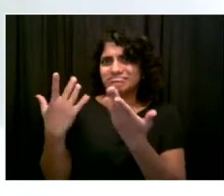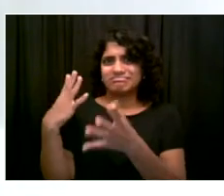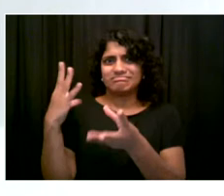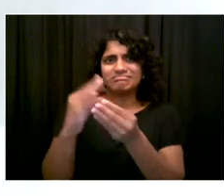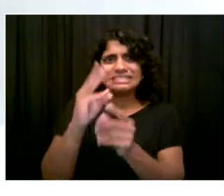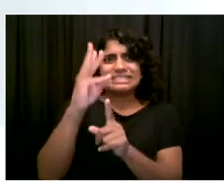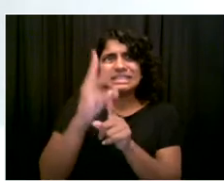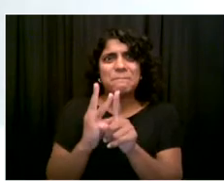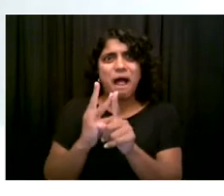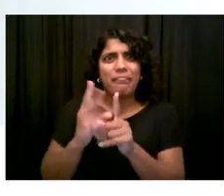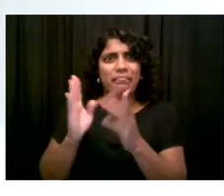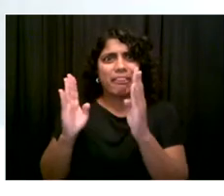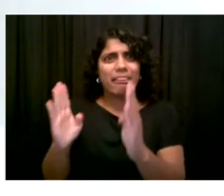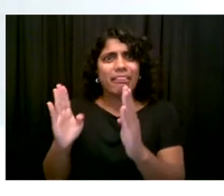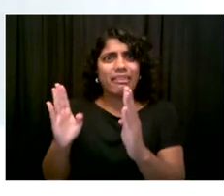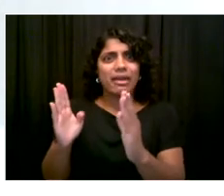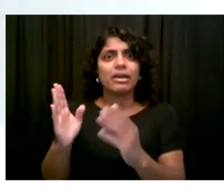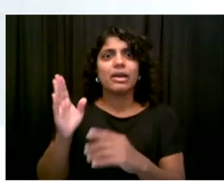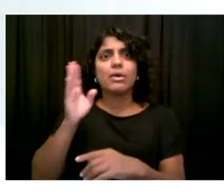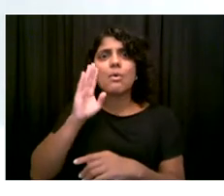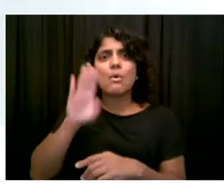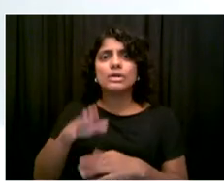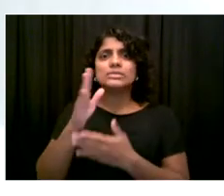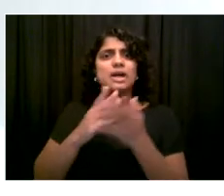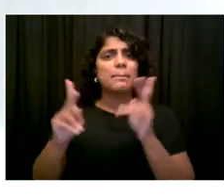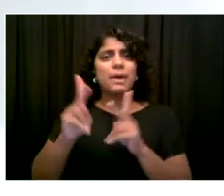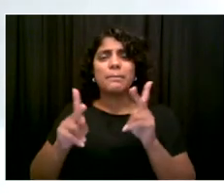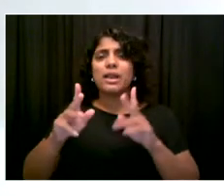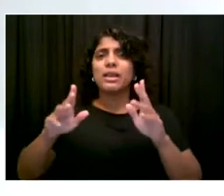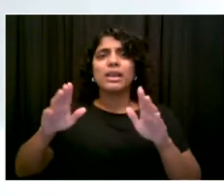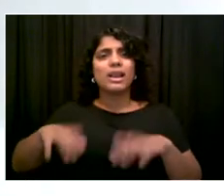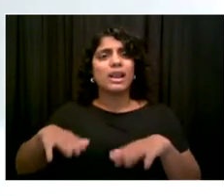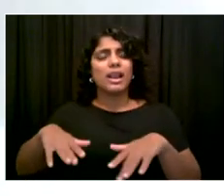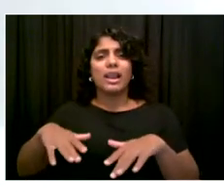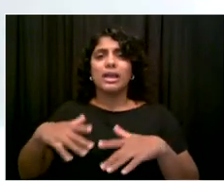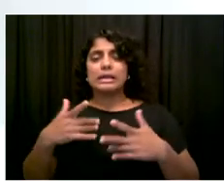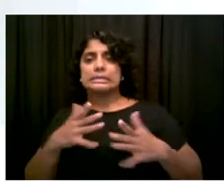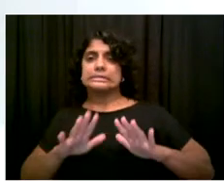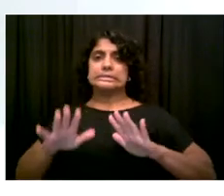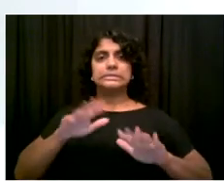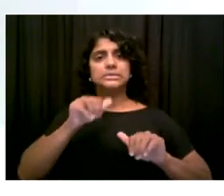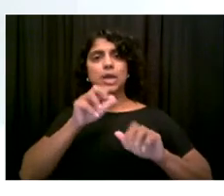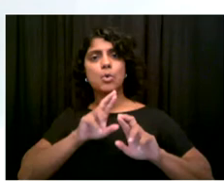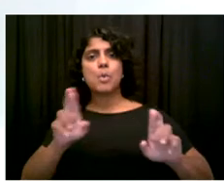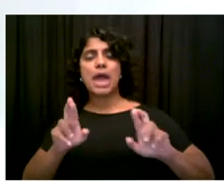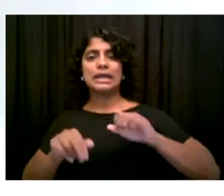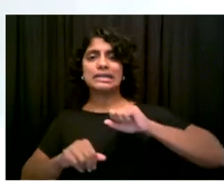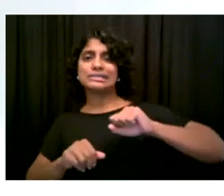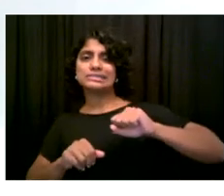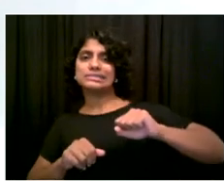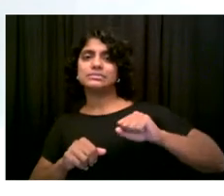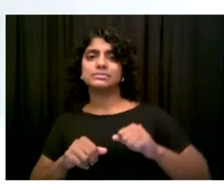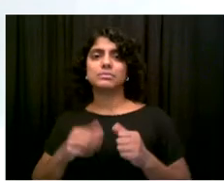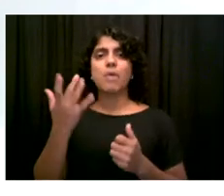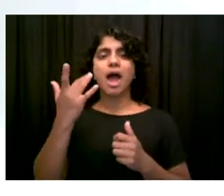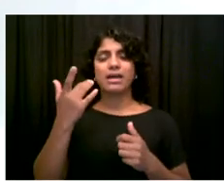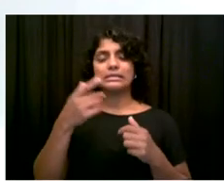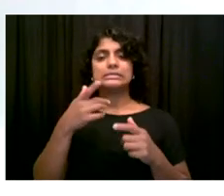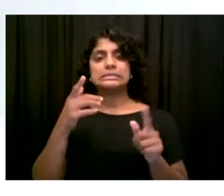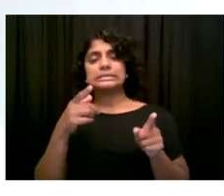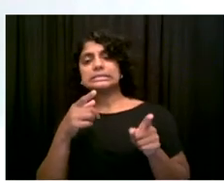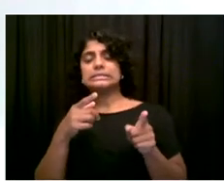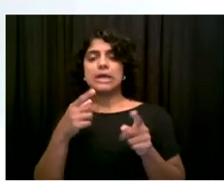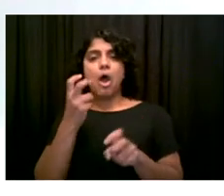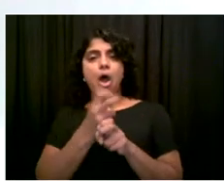profile and that a lot of people I talk to don't say no, but say, not now, I'm not quite ready